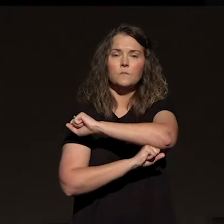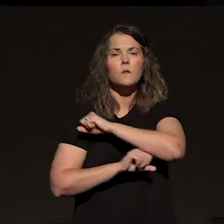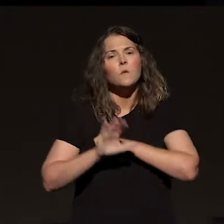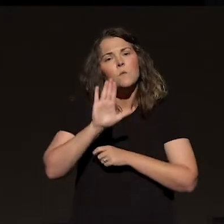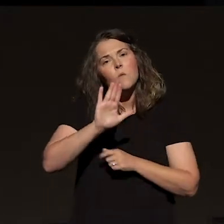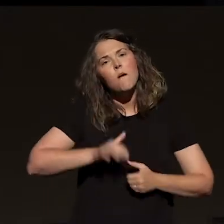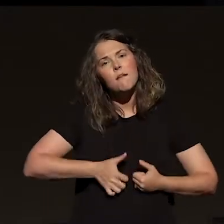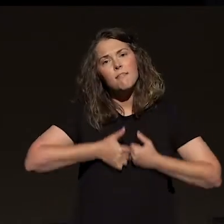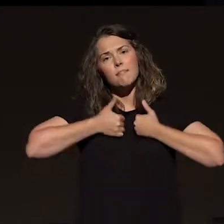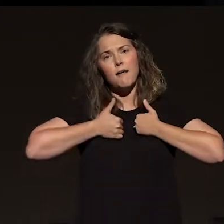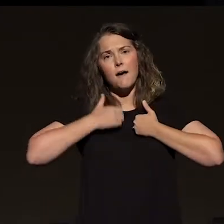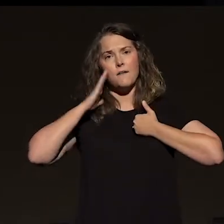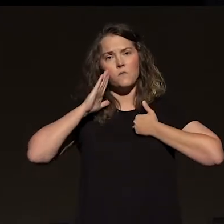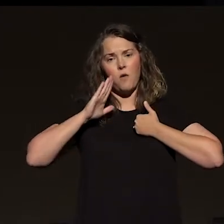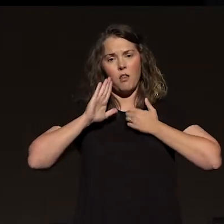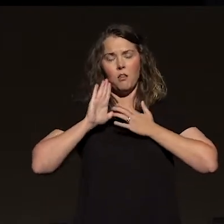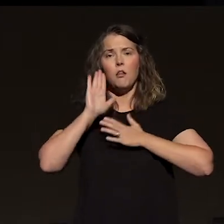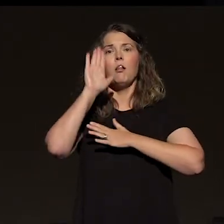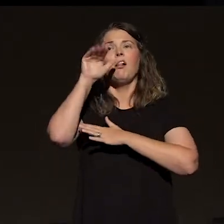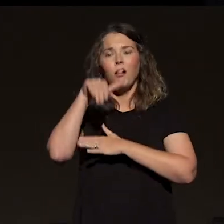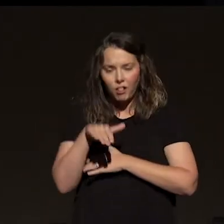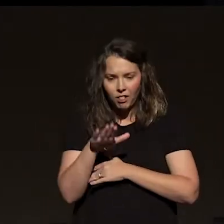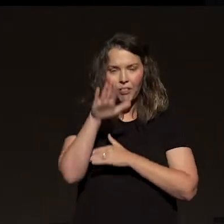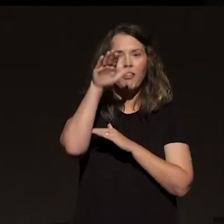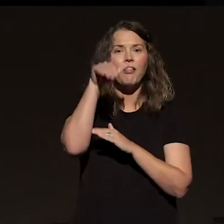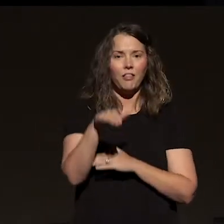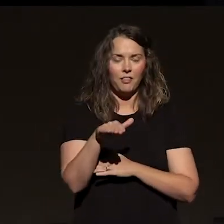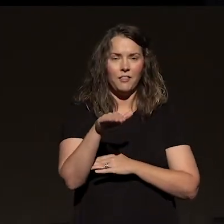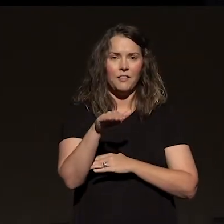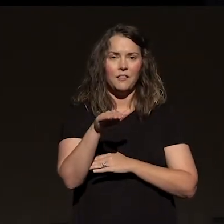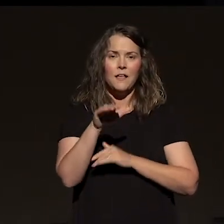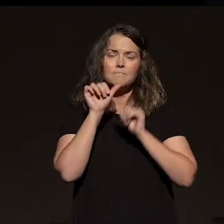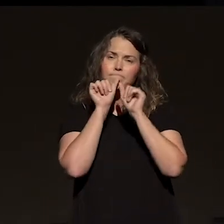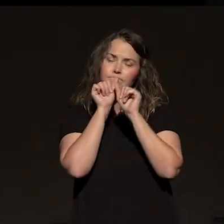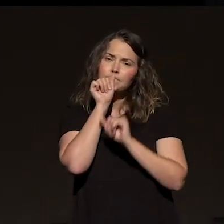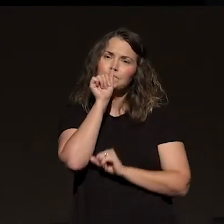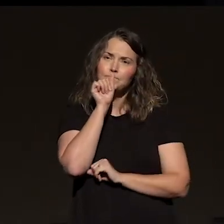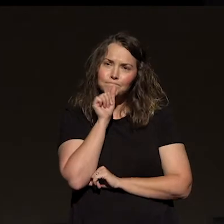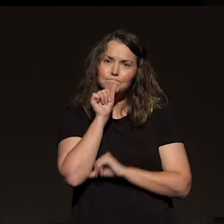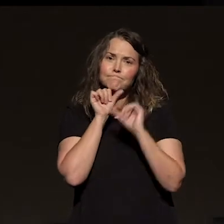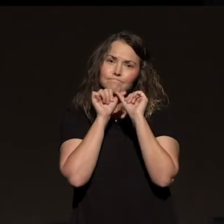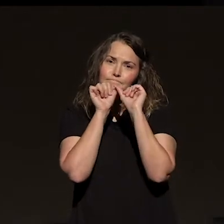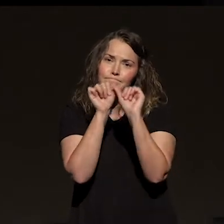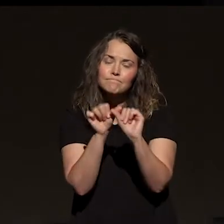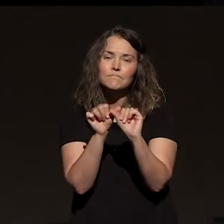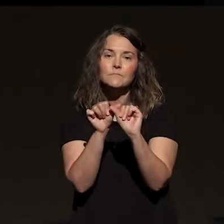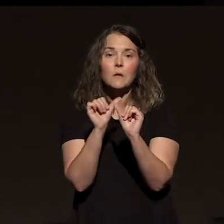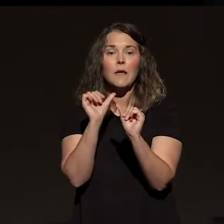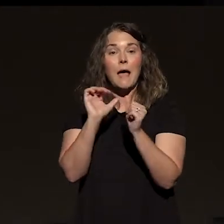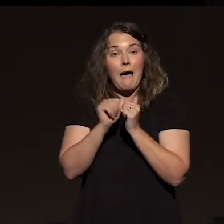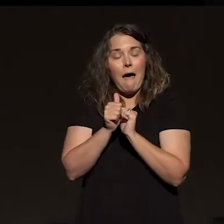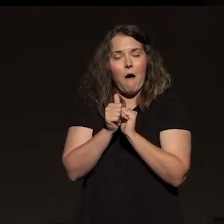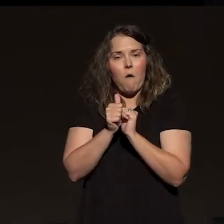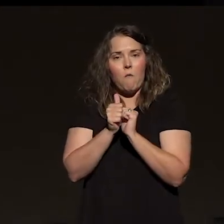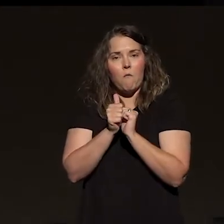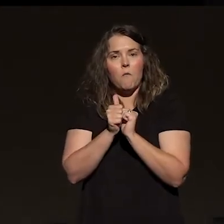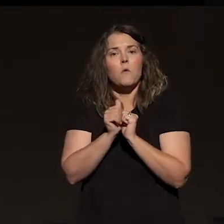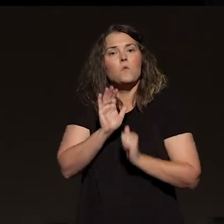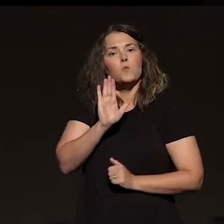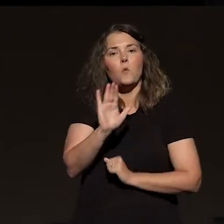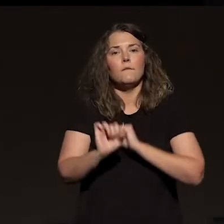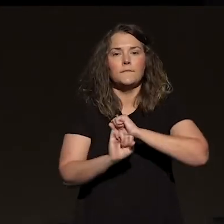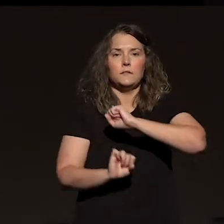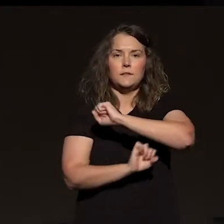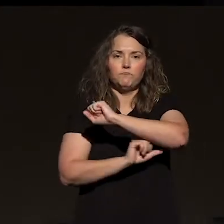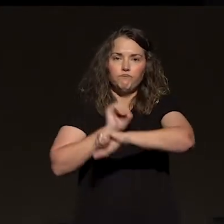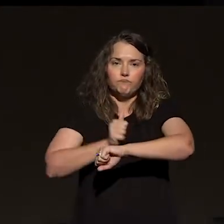whole life is going to rise or fall. It's going to be held together and endure based on the foundation upon which you